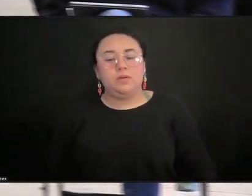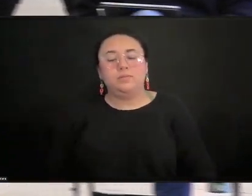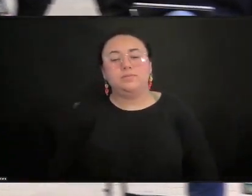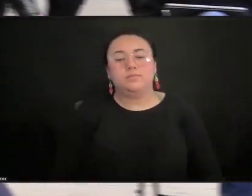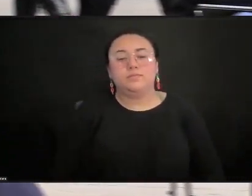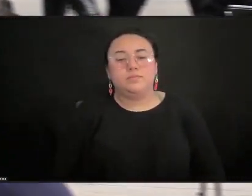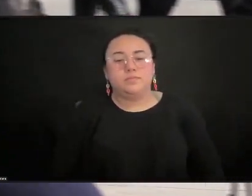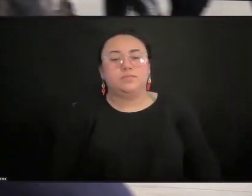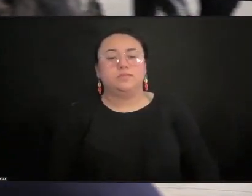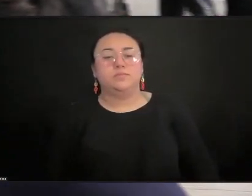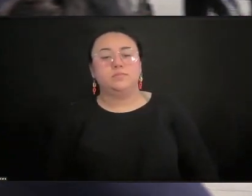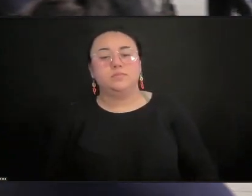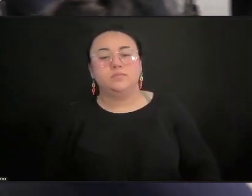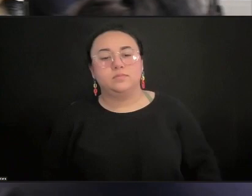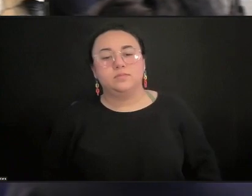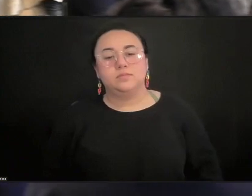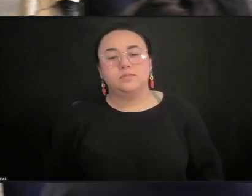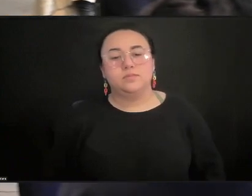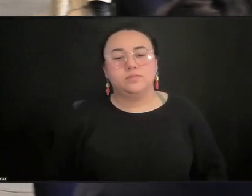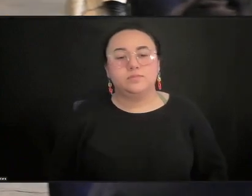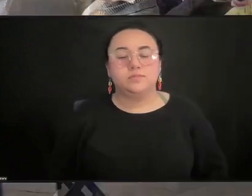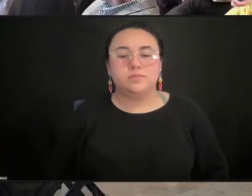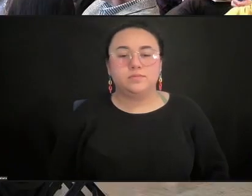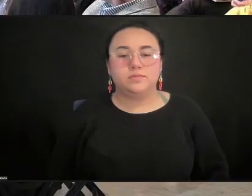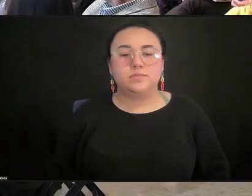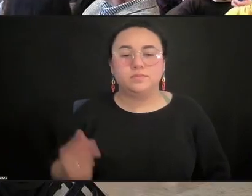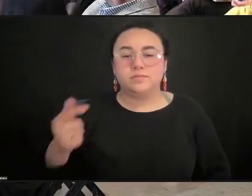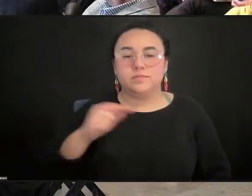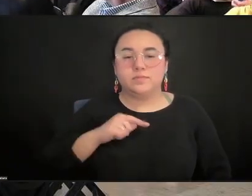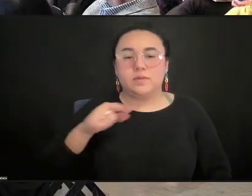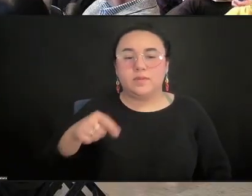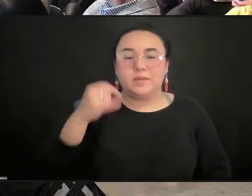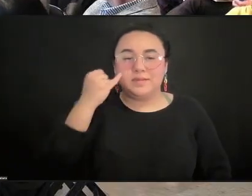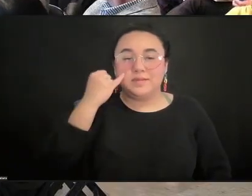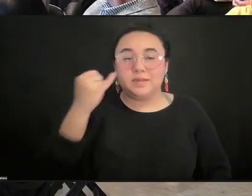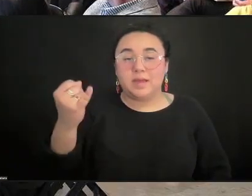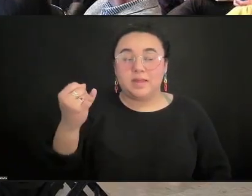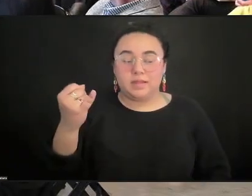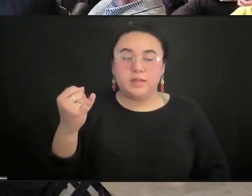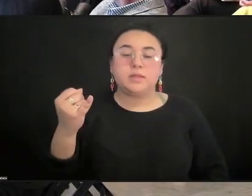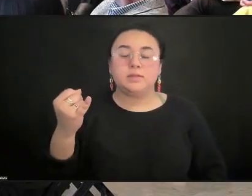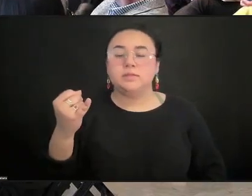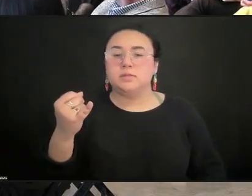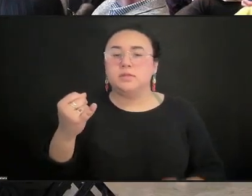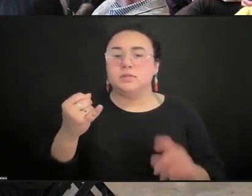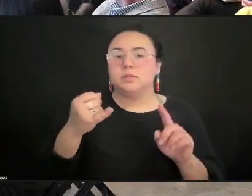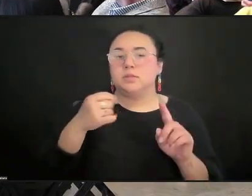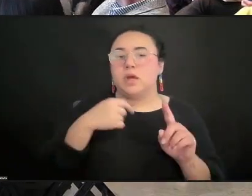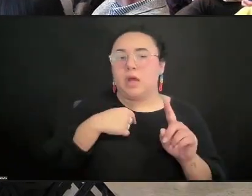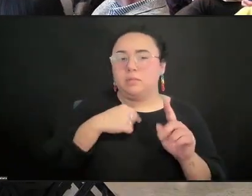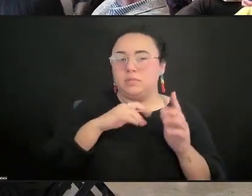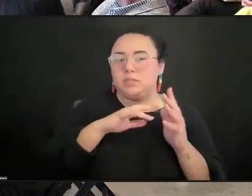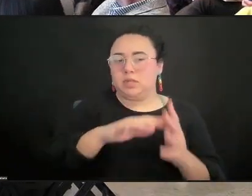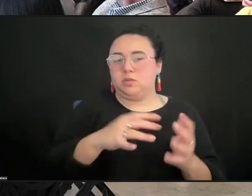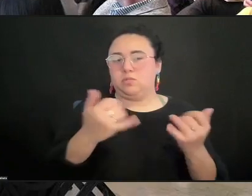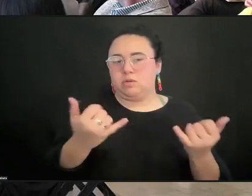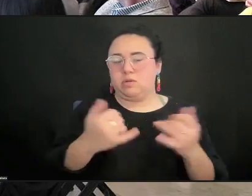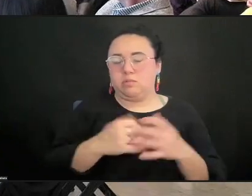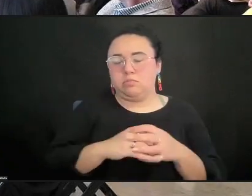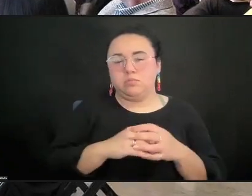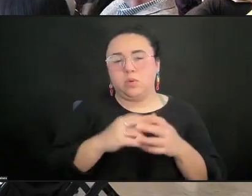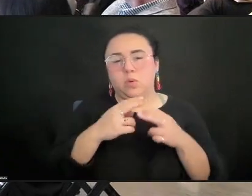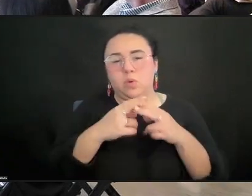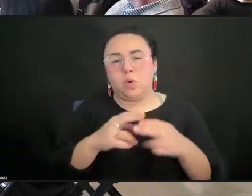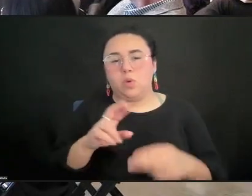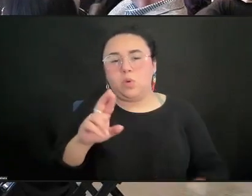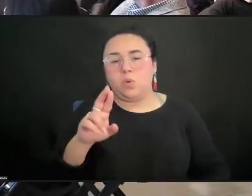There's this notion that I'm studying called real virtualities, that there is a